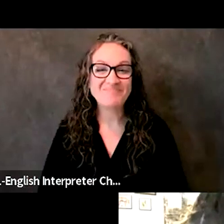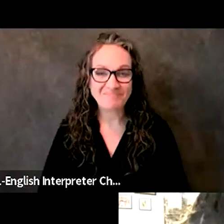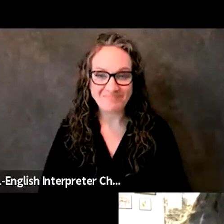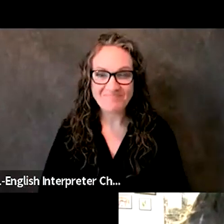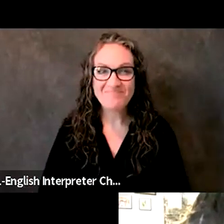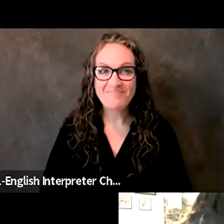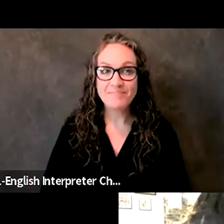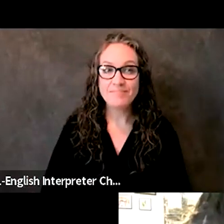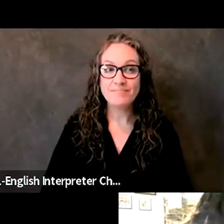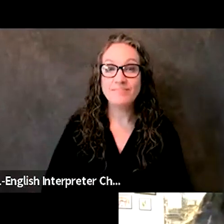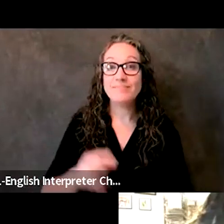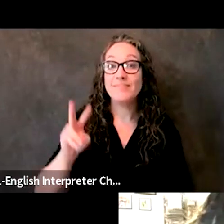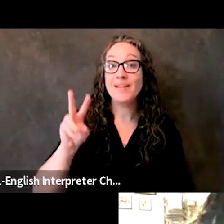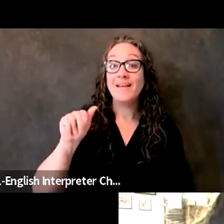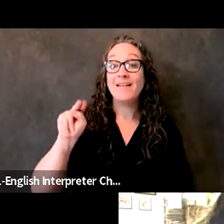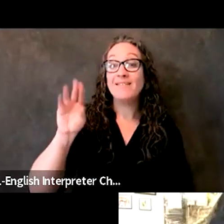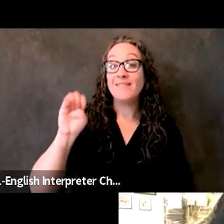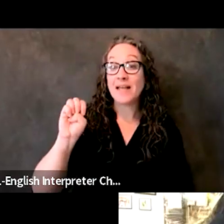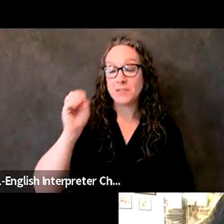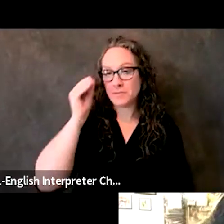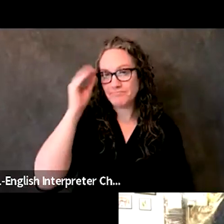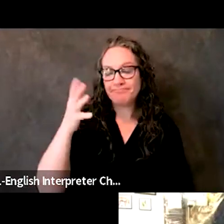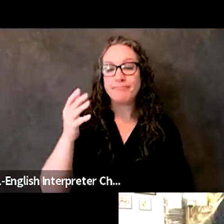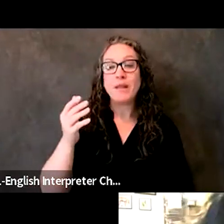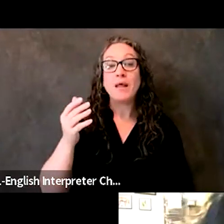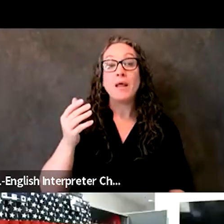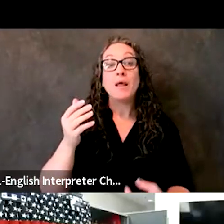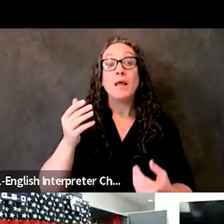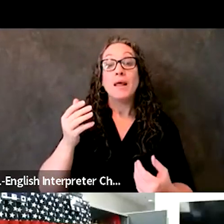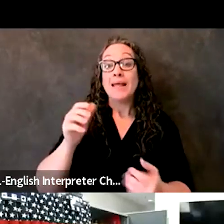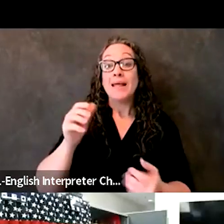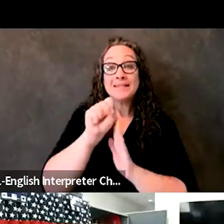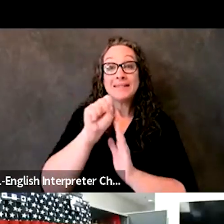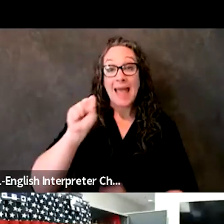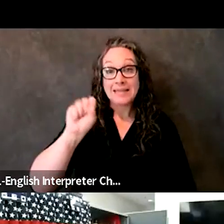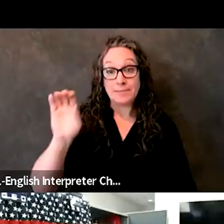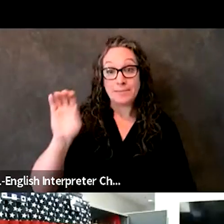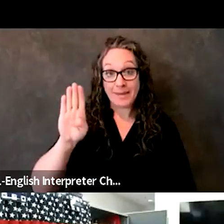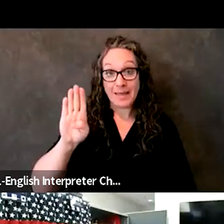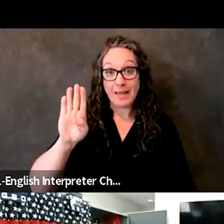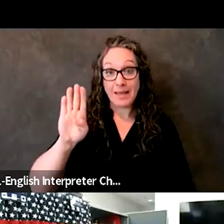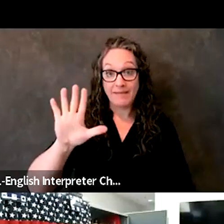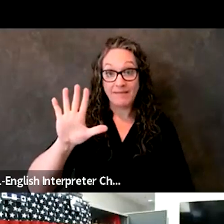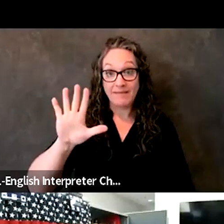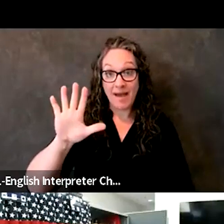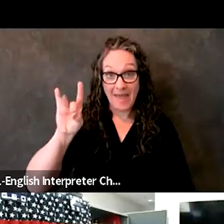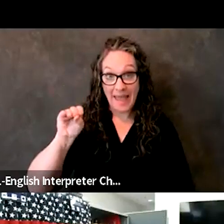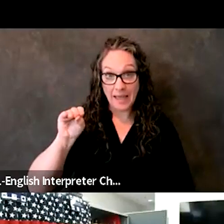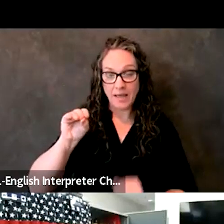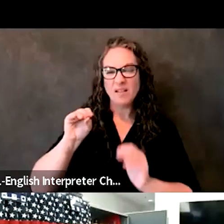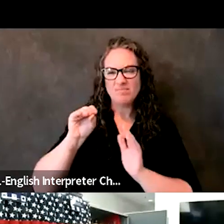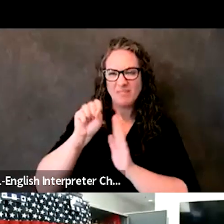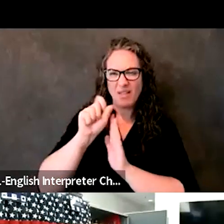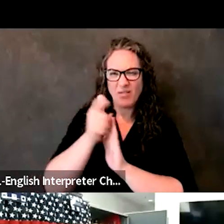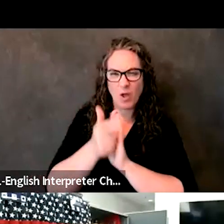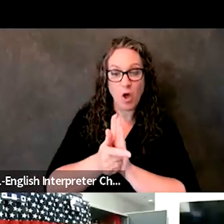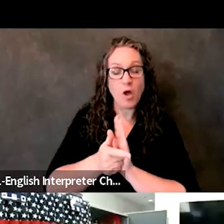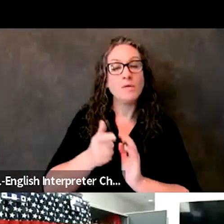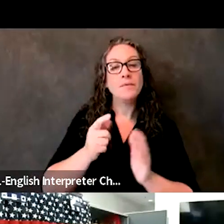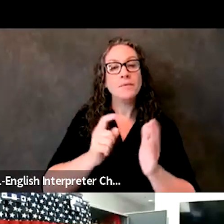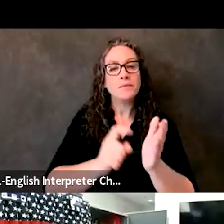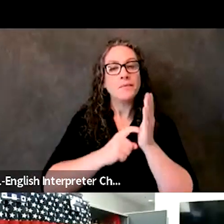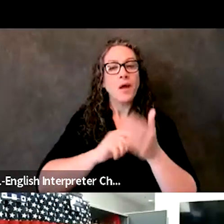in California, a law was passed. It's on the bill 580. That says that all the counties have to submit